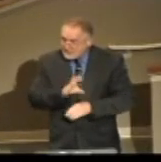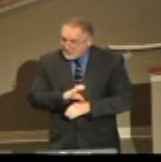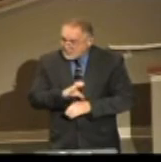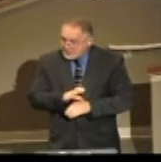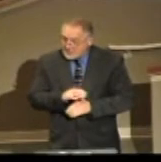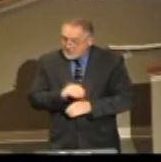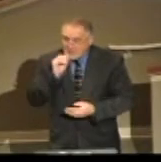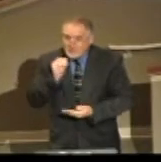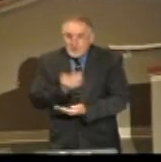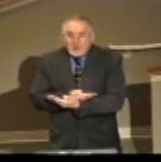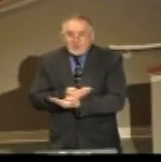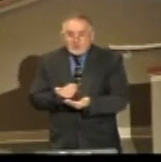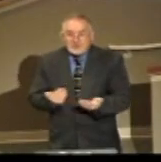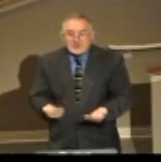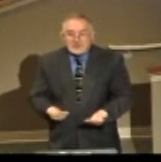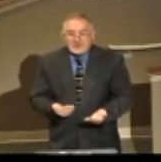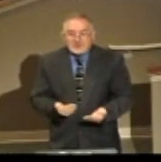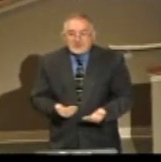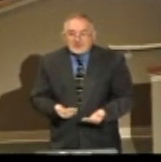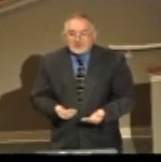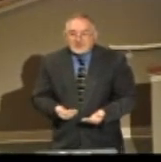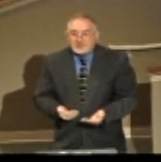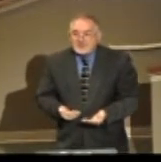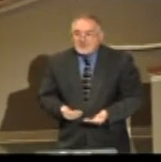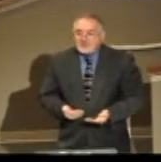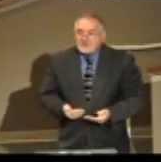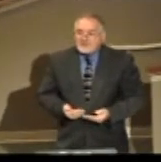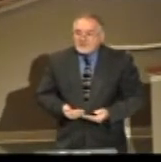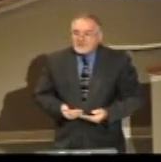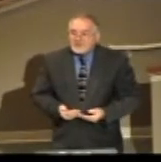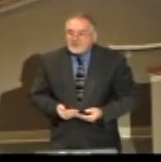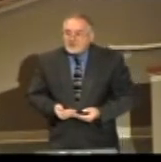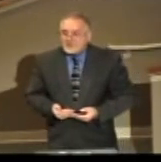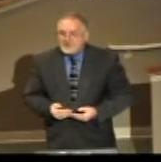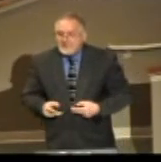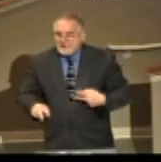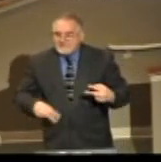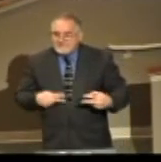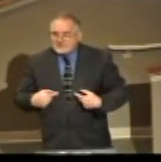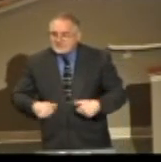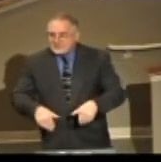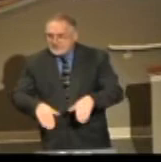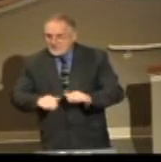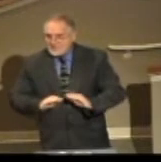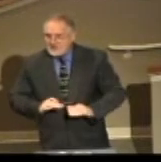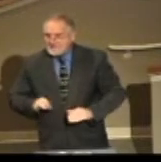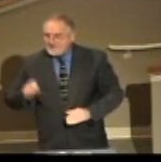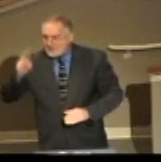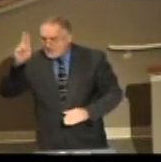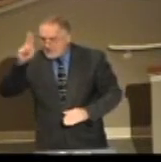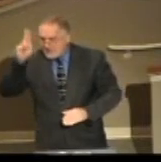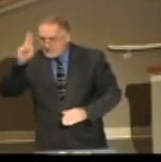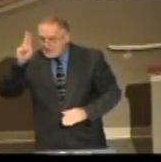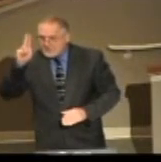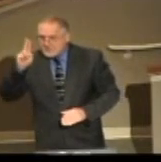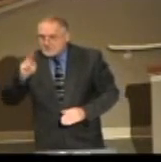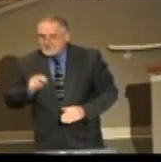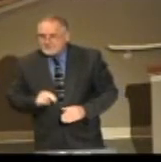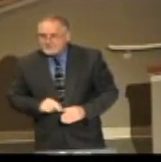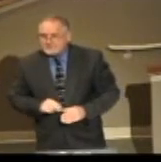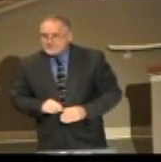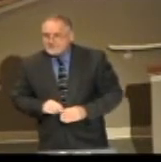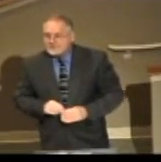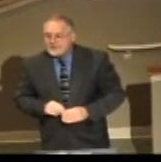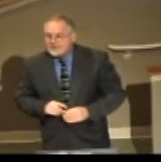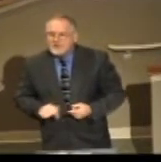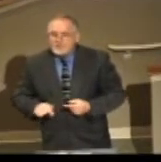Her daughter's here this morning. I was at a graveside where her uncle, her sister, her mother-in-law